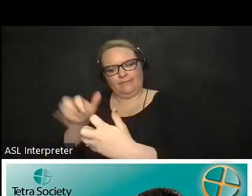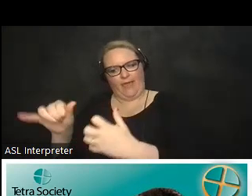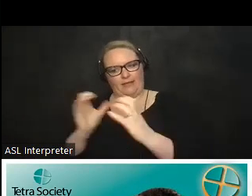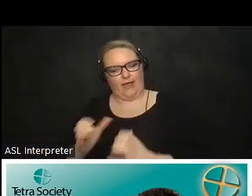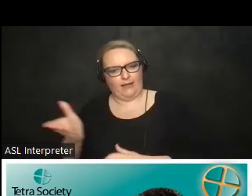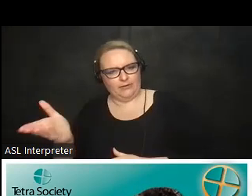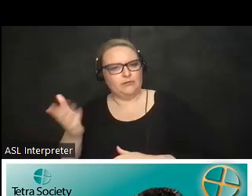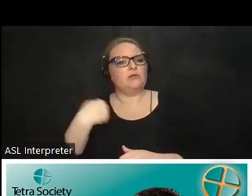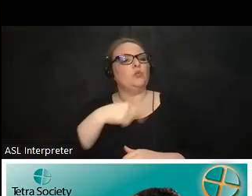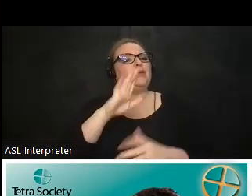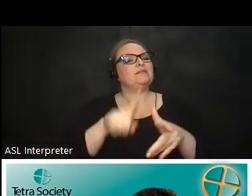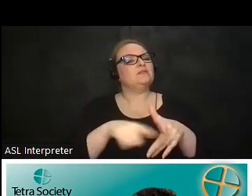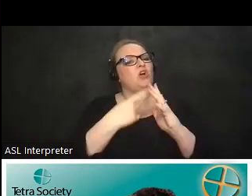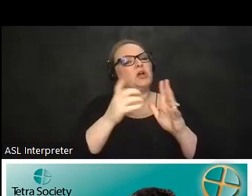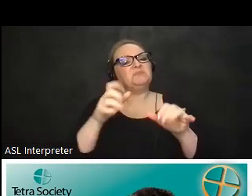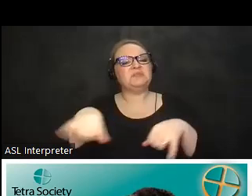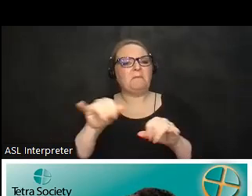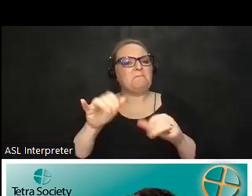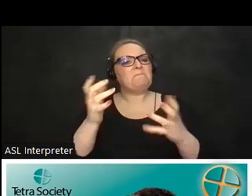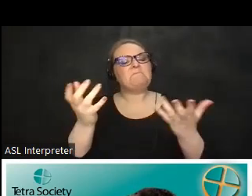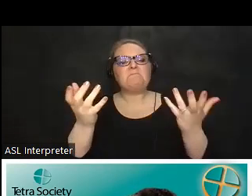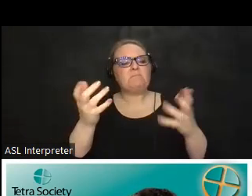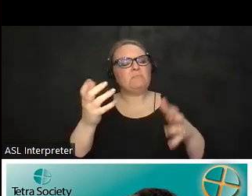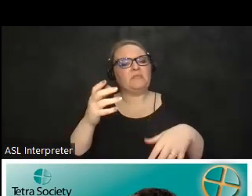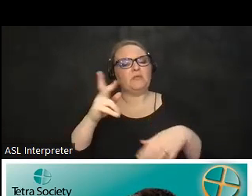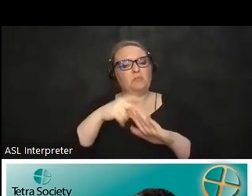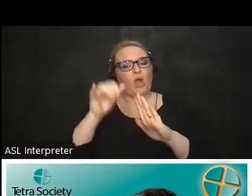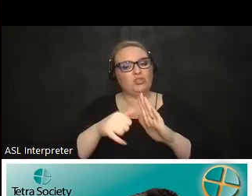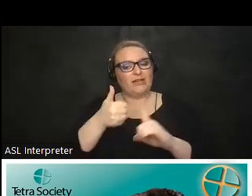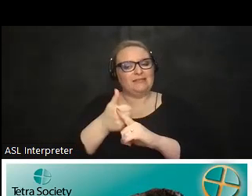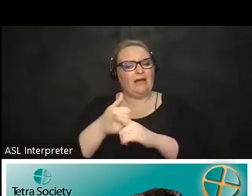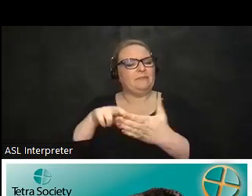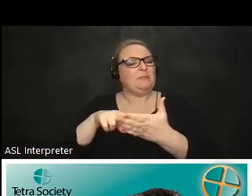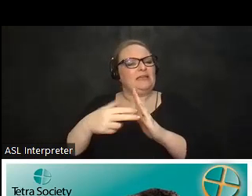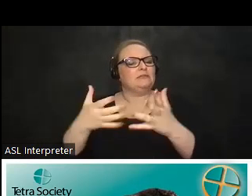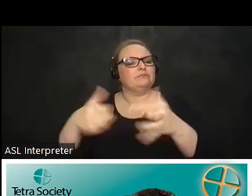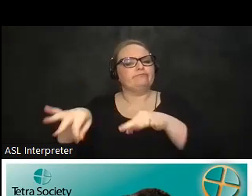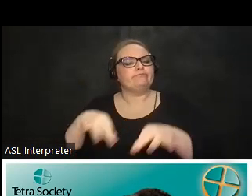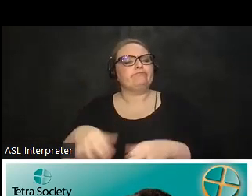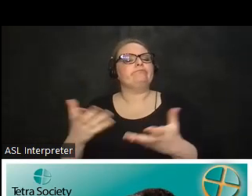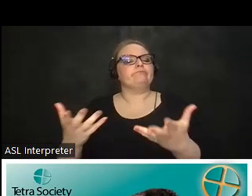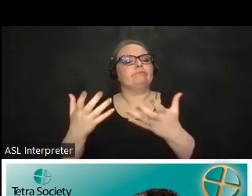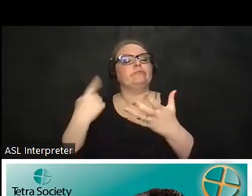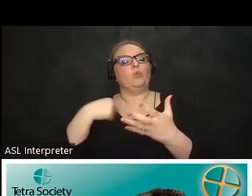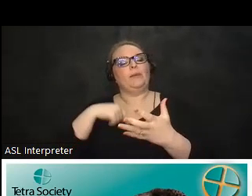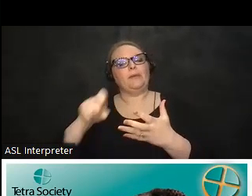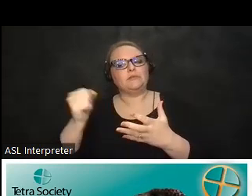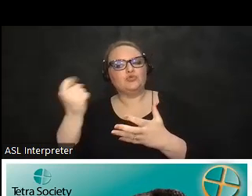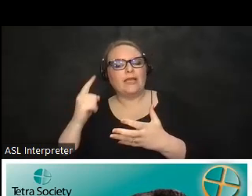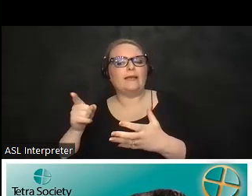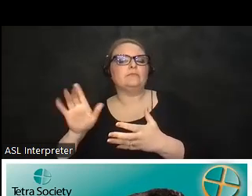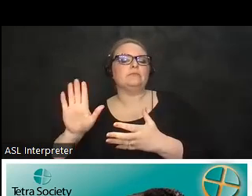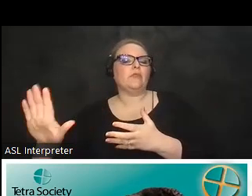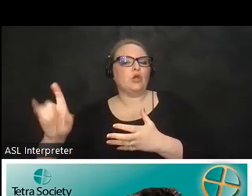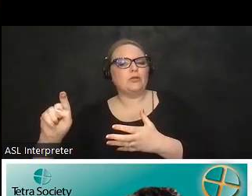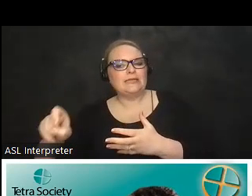much along the same lines we would define the project so it's kind of it takes an in-depth understanding what the user needs are